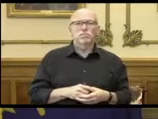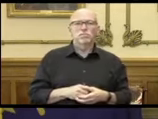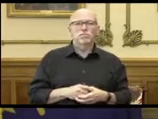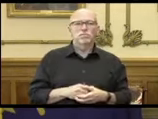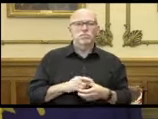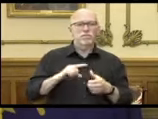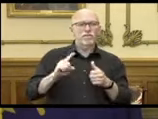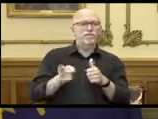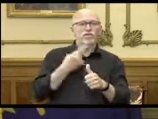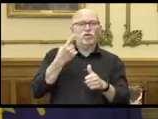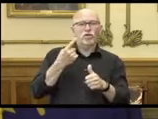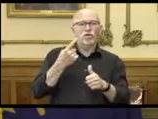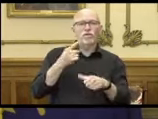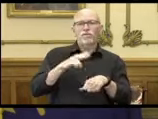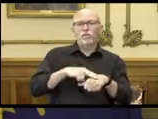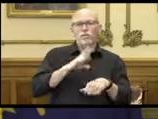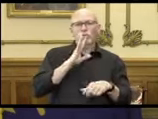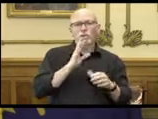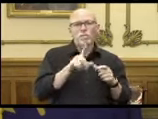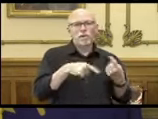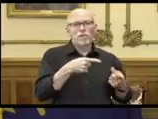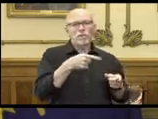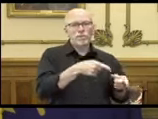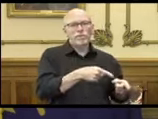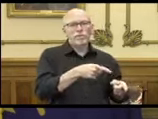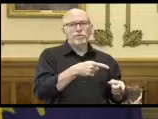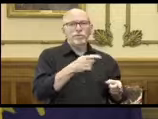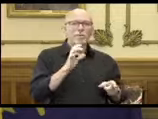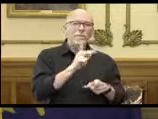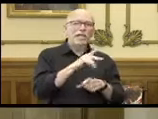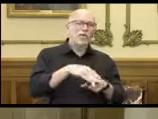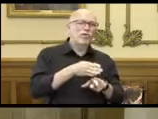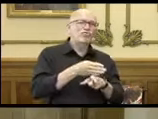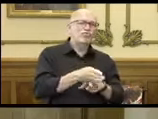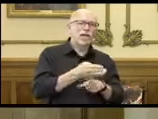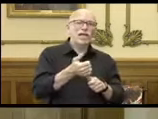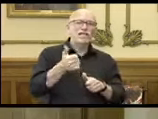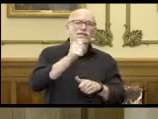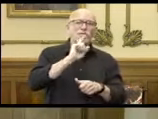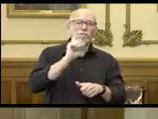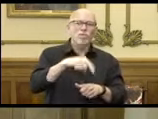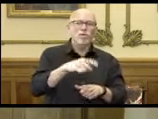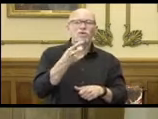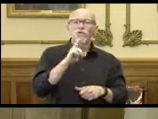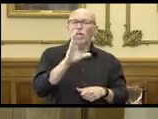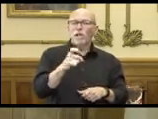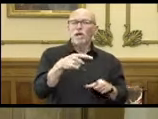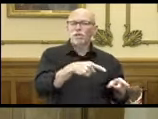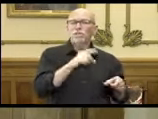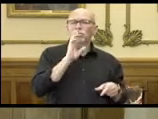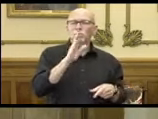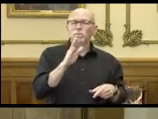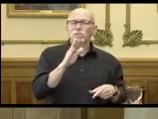First and foremost, we'll be talking about our back on track executive order. Dr. Box will